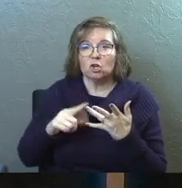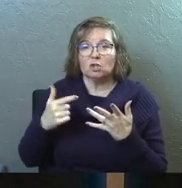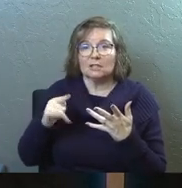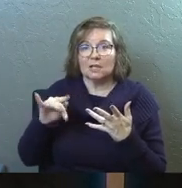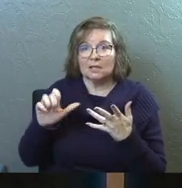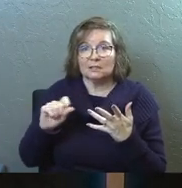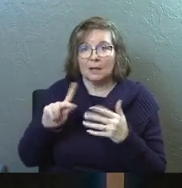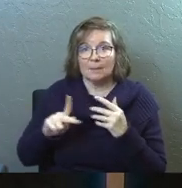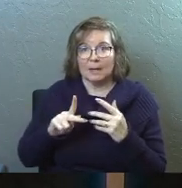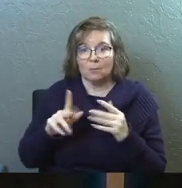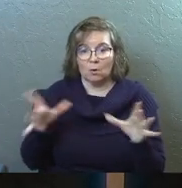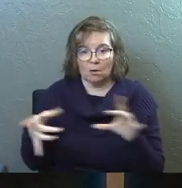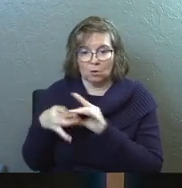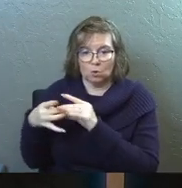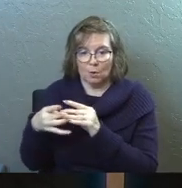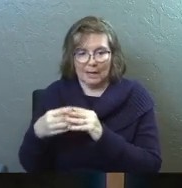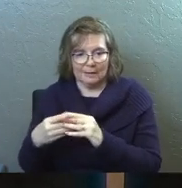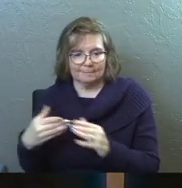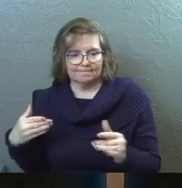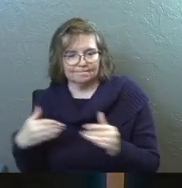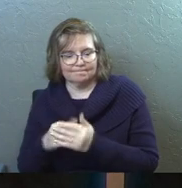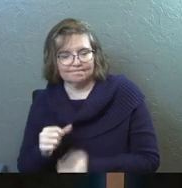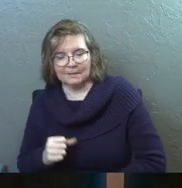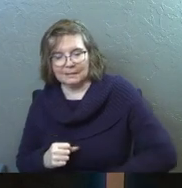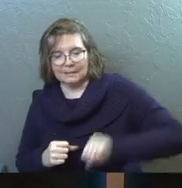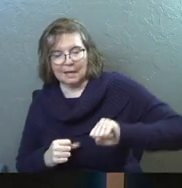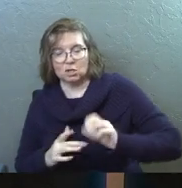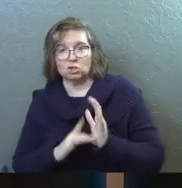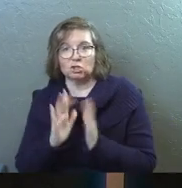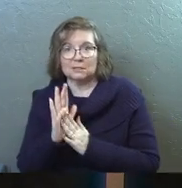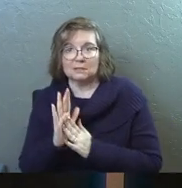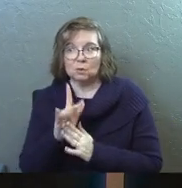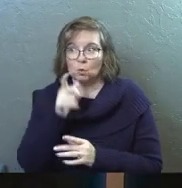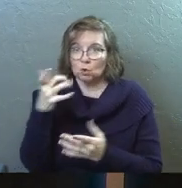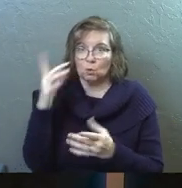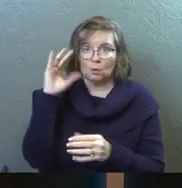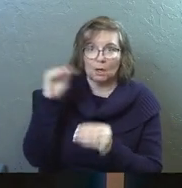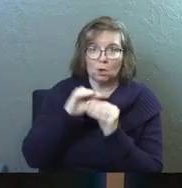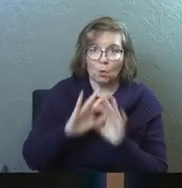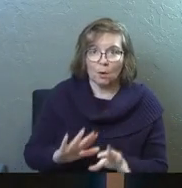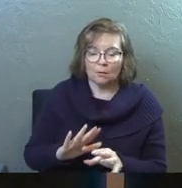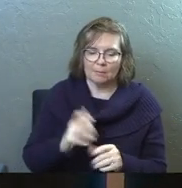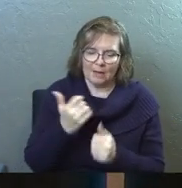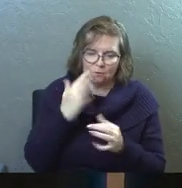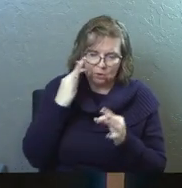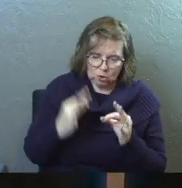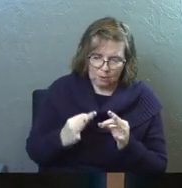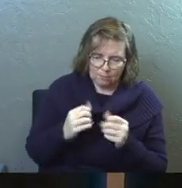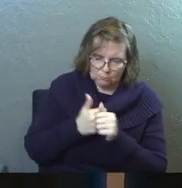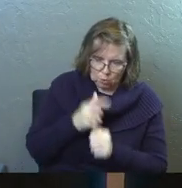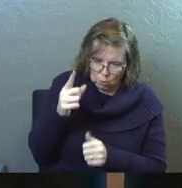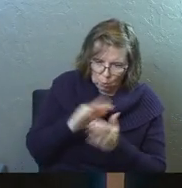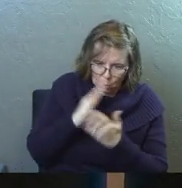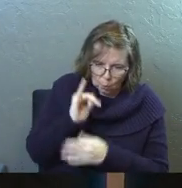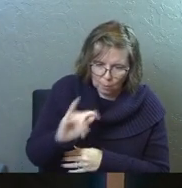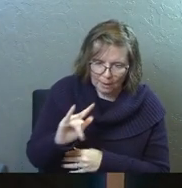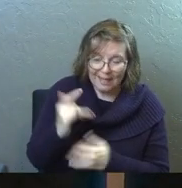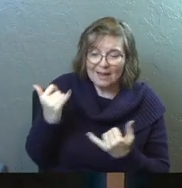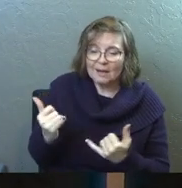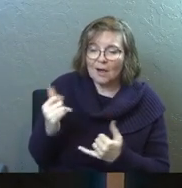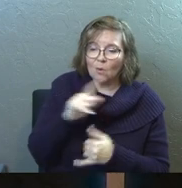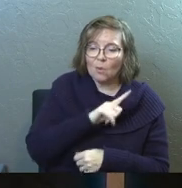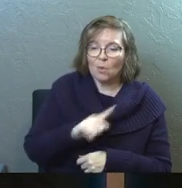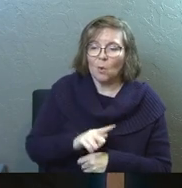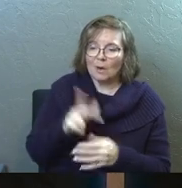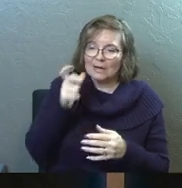united against Jesus, your holy servant, whom you anointed. But everything they did was determined beforehand, according to your will. And now, oh